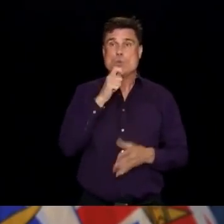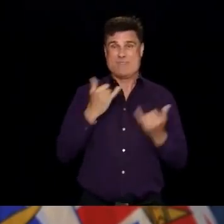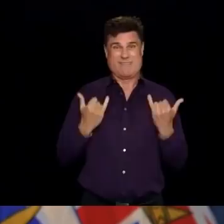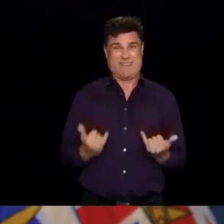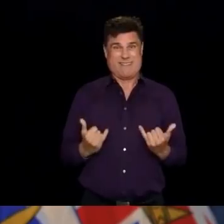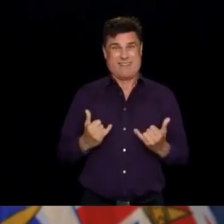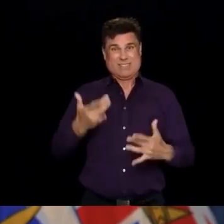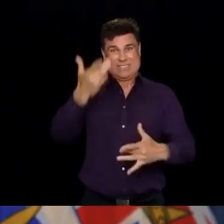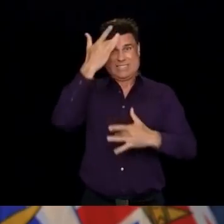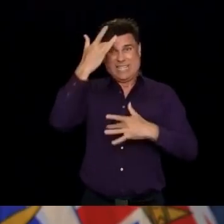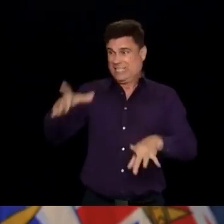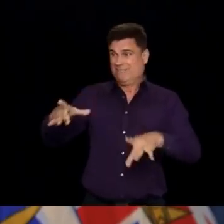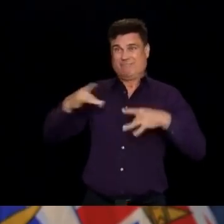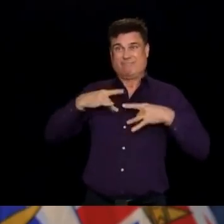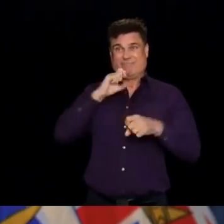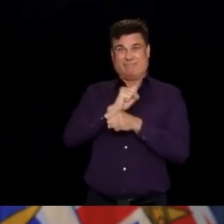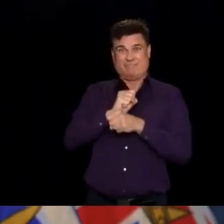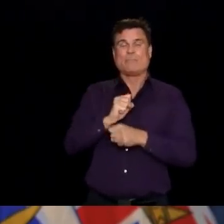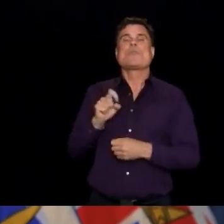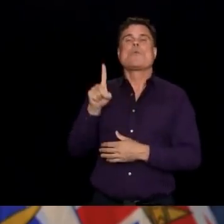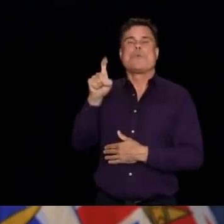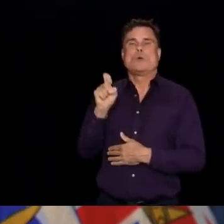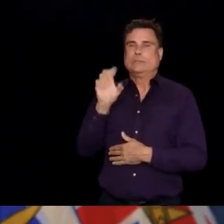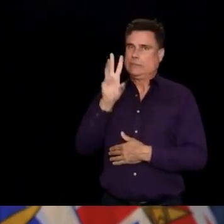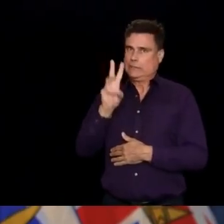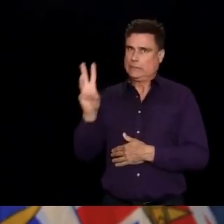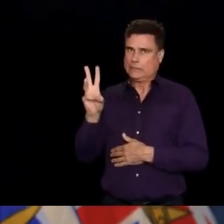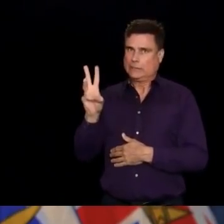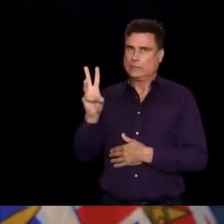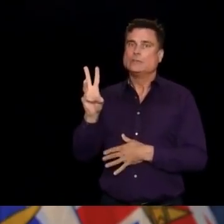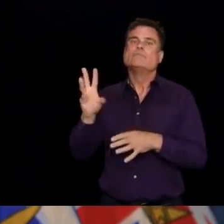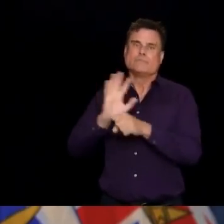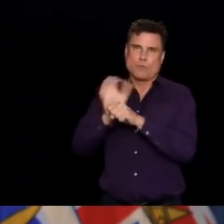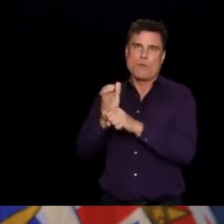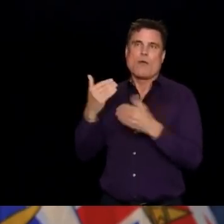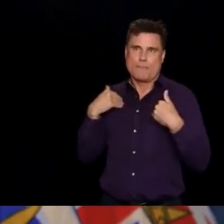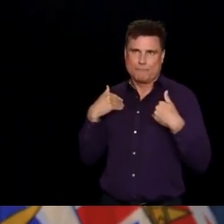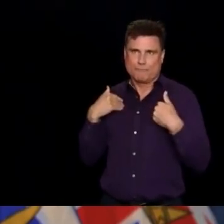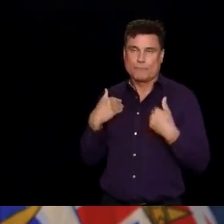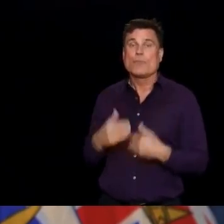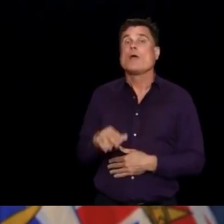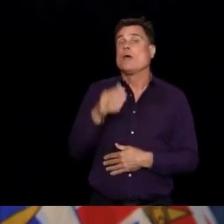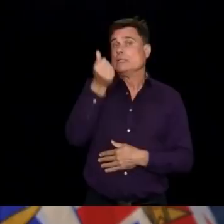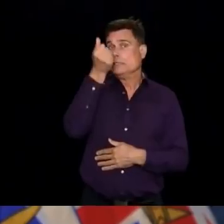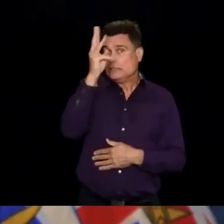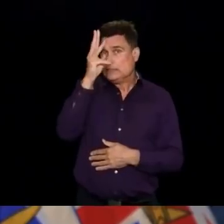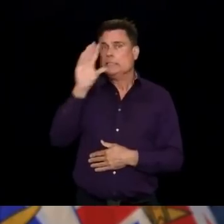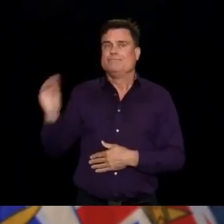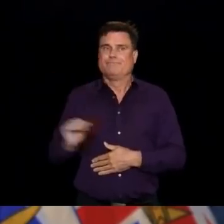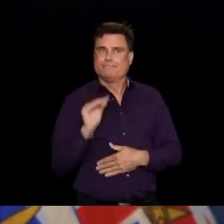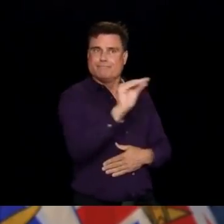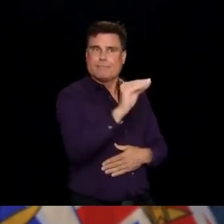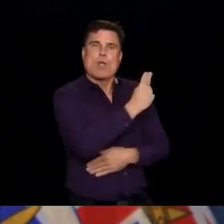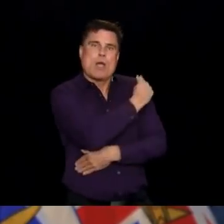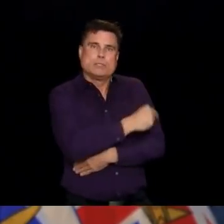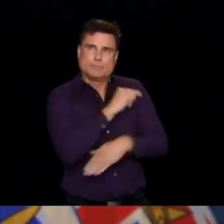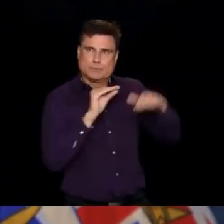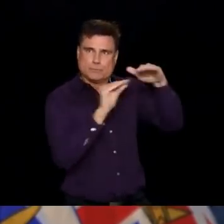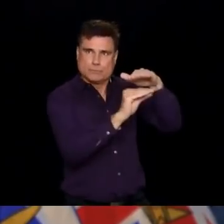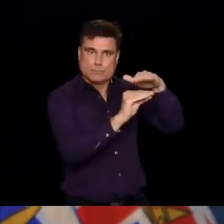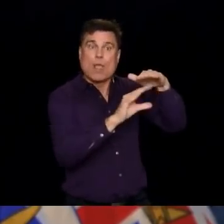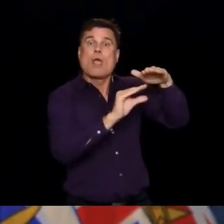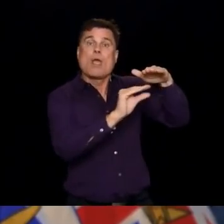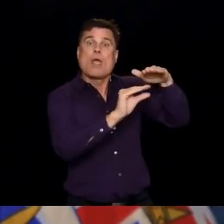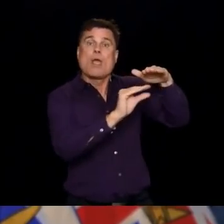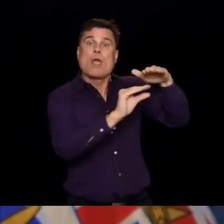166 active cases, of whom 16 people are in hospital, four of whom are in critical care or